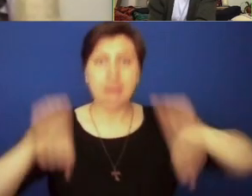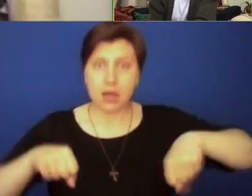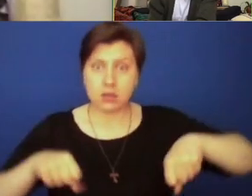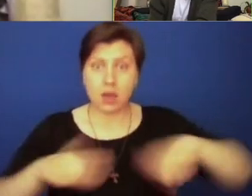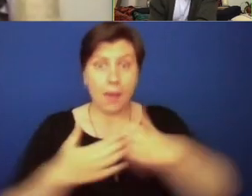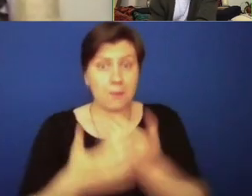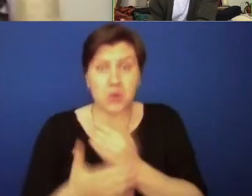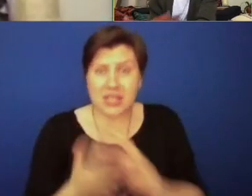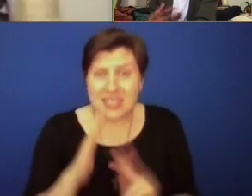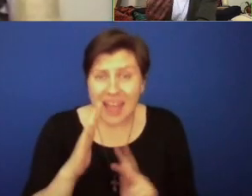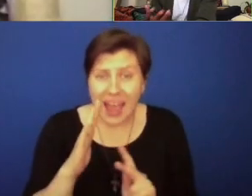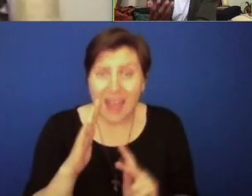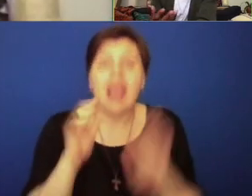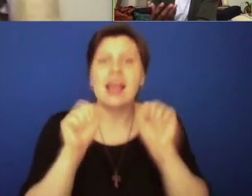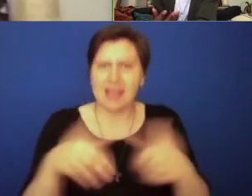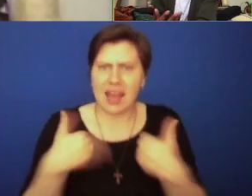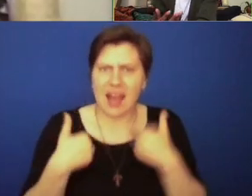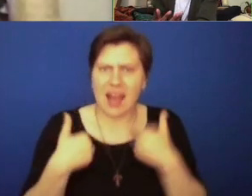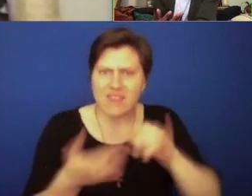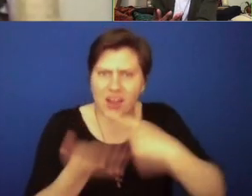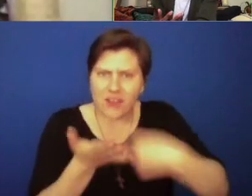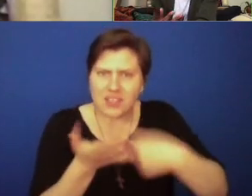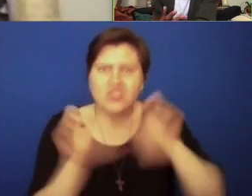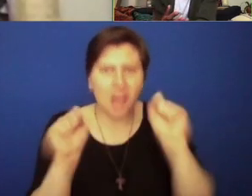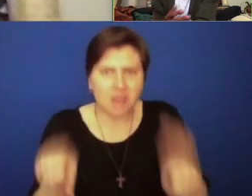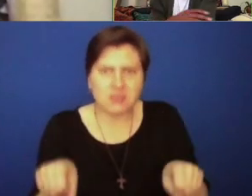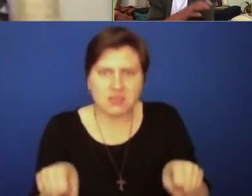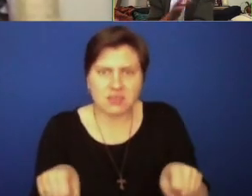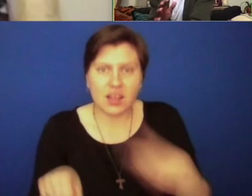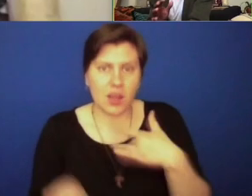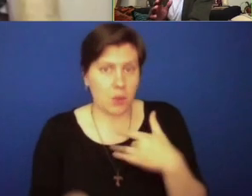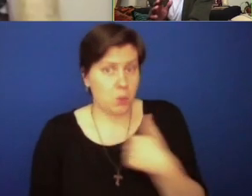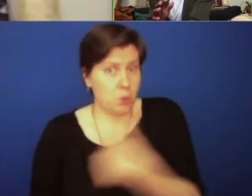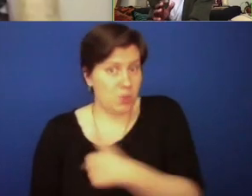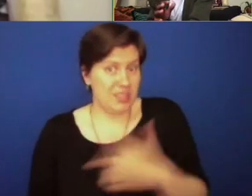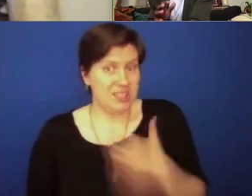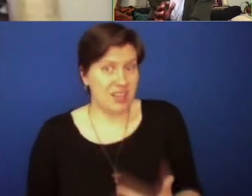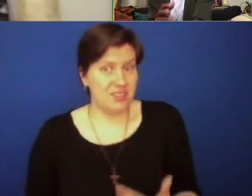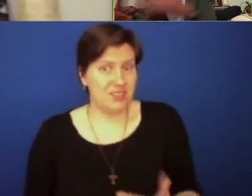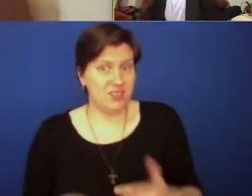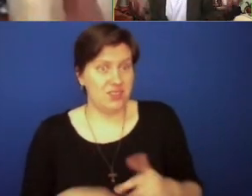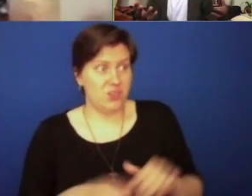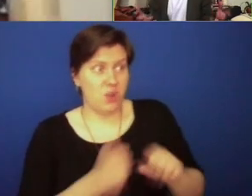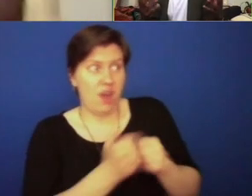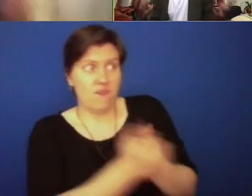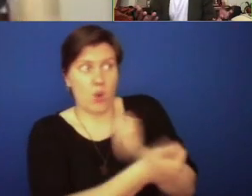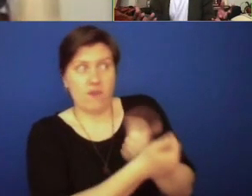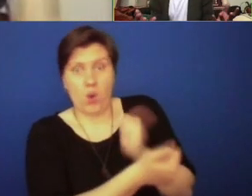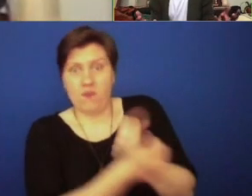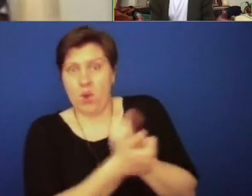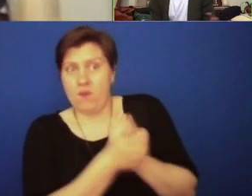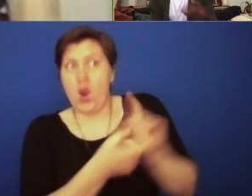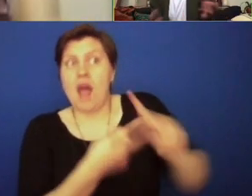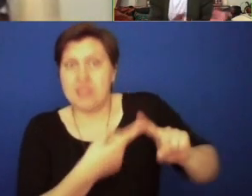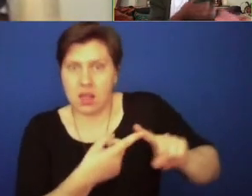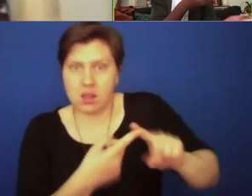even at pre-K, we can start having those conversations that we try to shy away from until they deal with it in the real world. But if we start